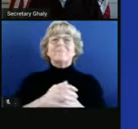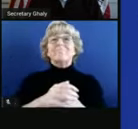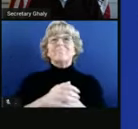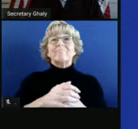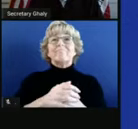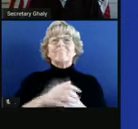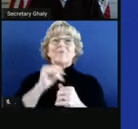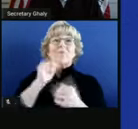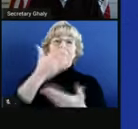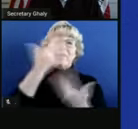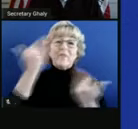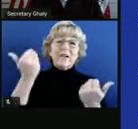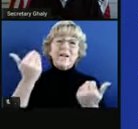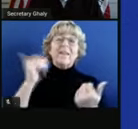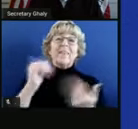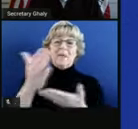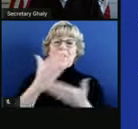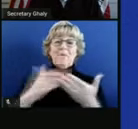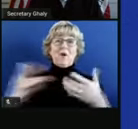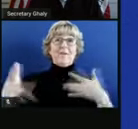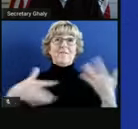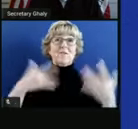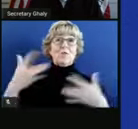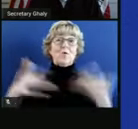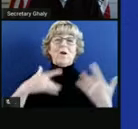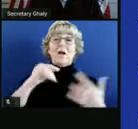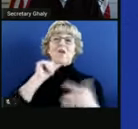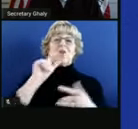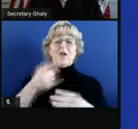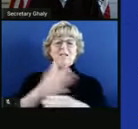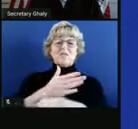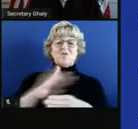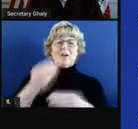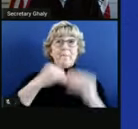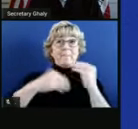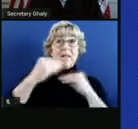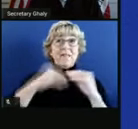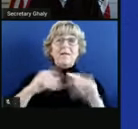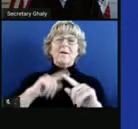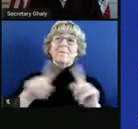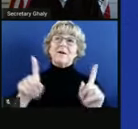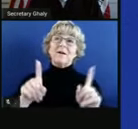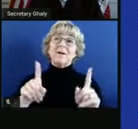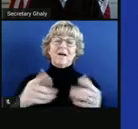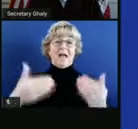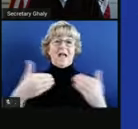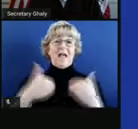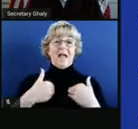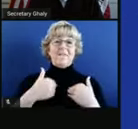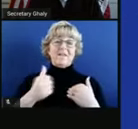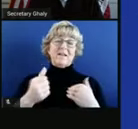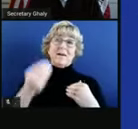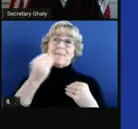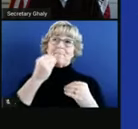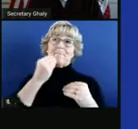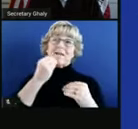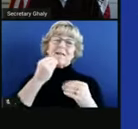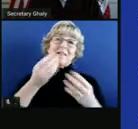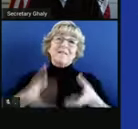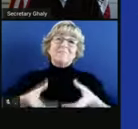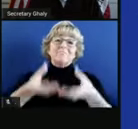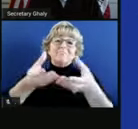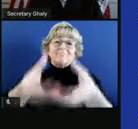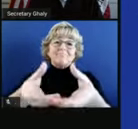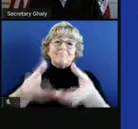forget that part of the joy is not just sharing the meal but having the meal and making sure that